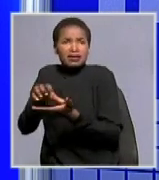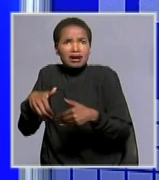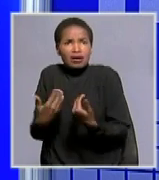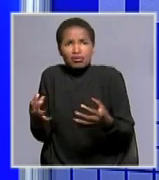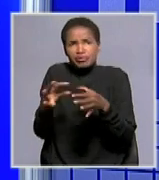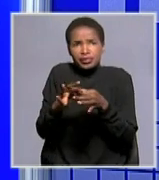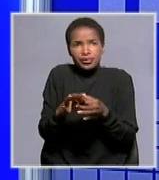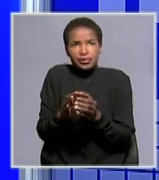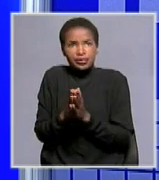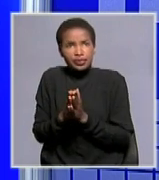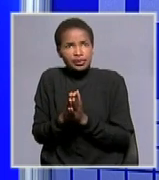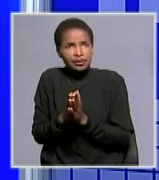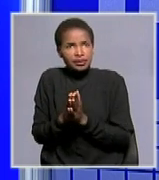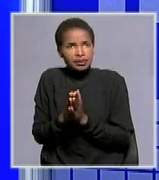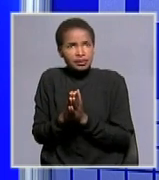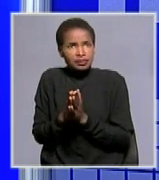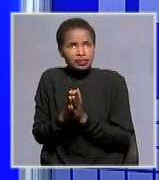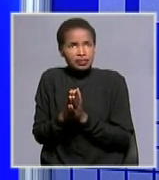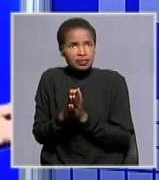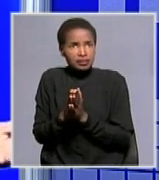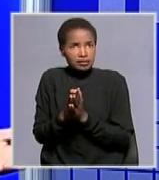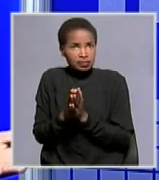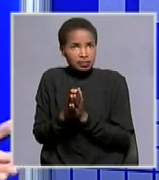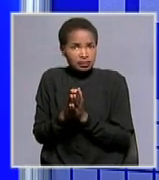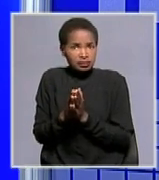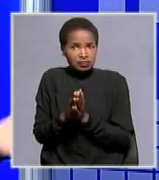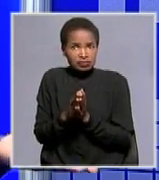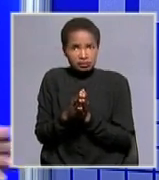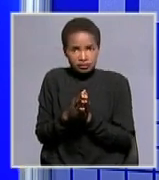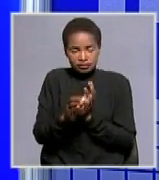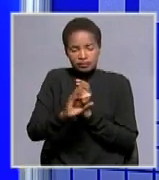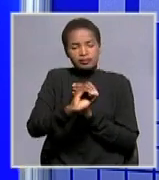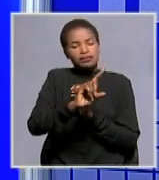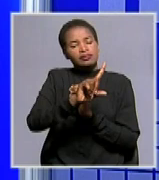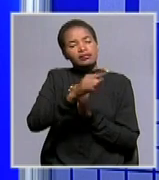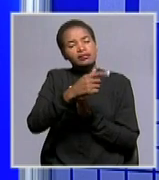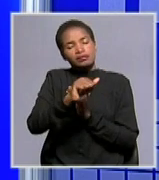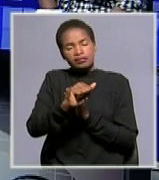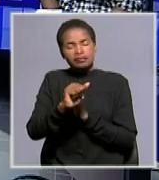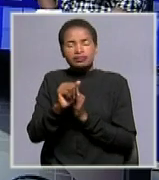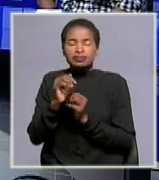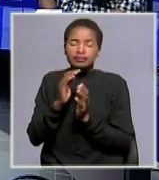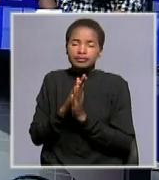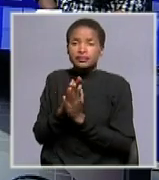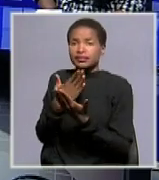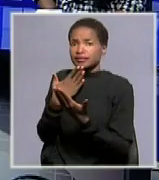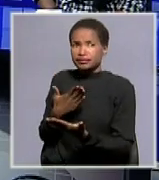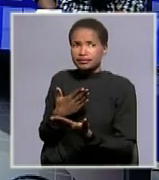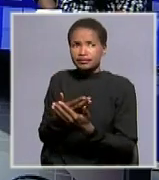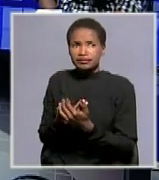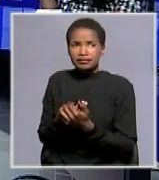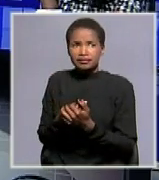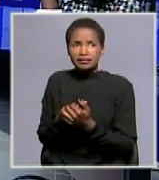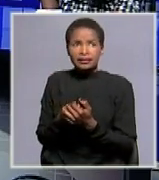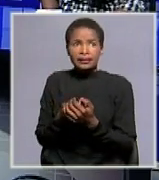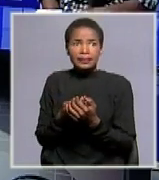little bit more on that or is it Chilombo sorry Olga sorry yes thank you very much there are